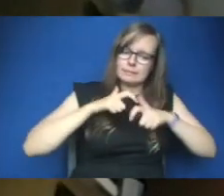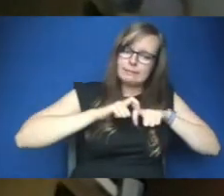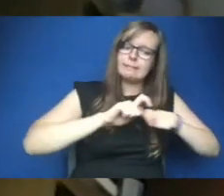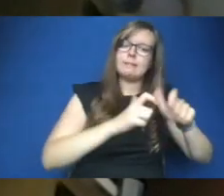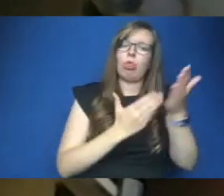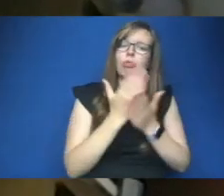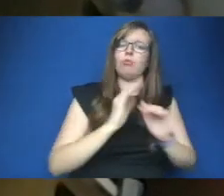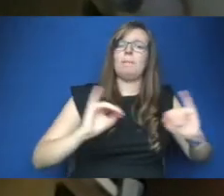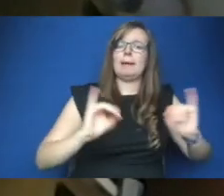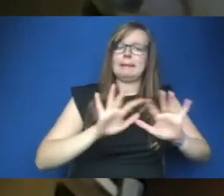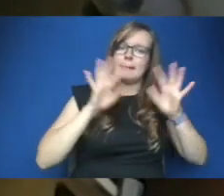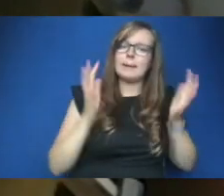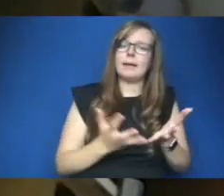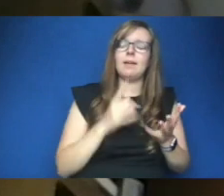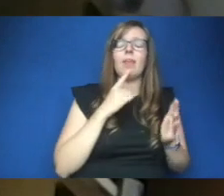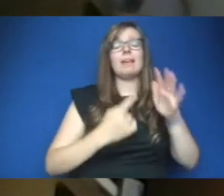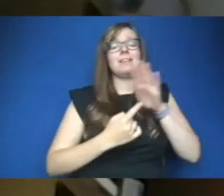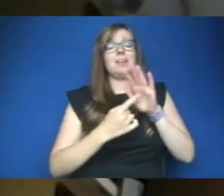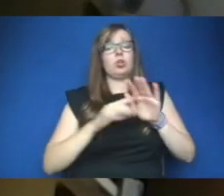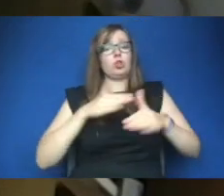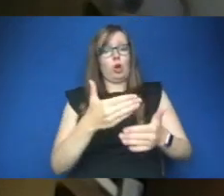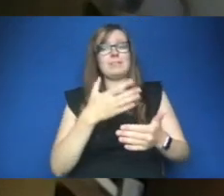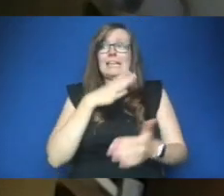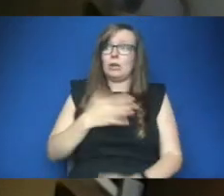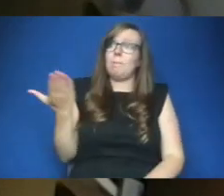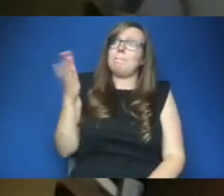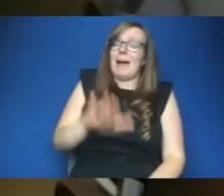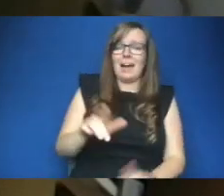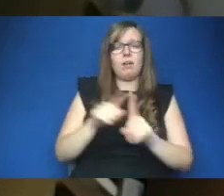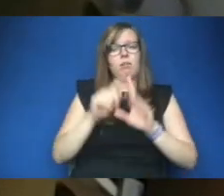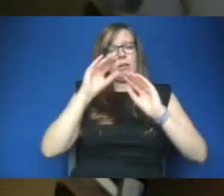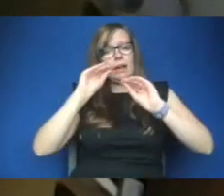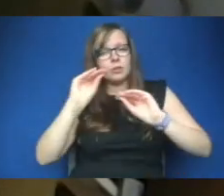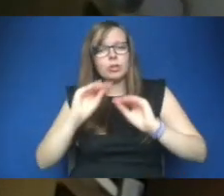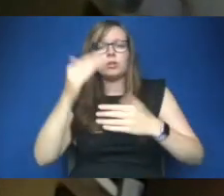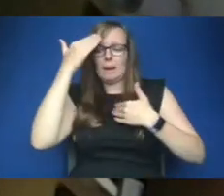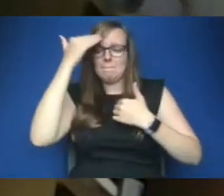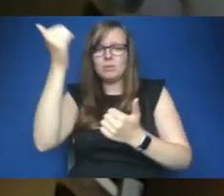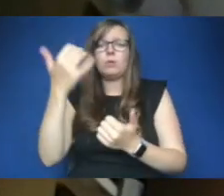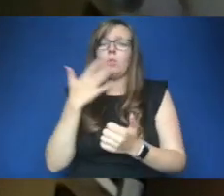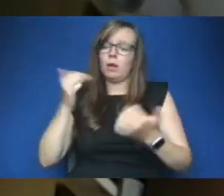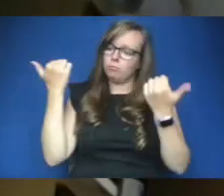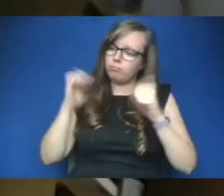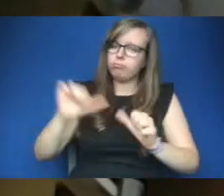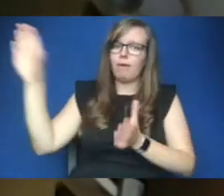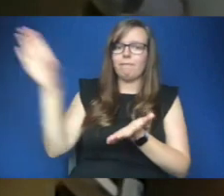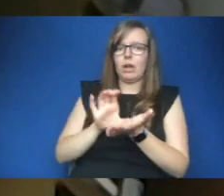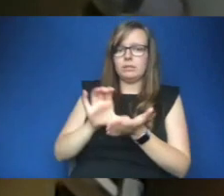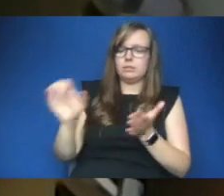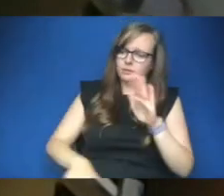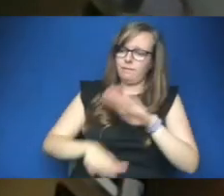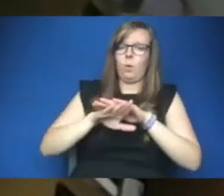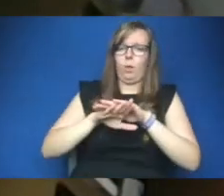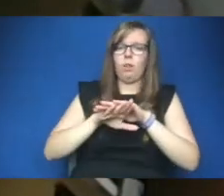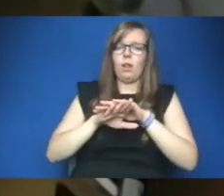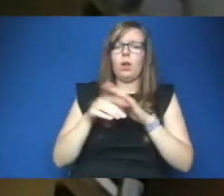and the essential services that we need to be restored like education mental health services funded properly we'll fight to ensure that